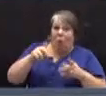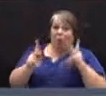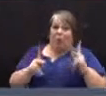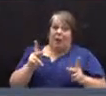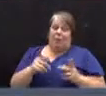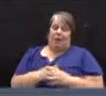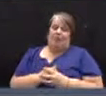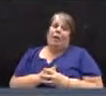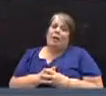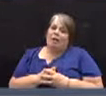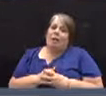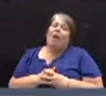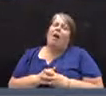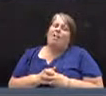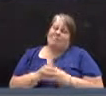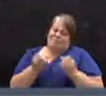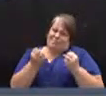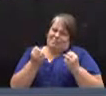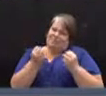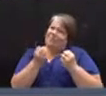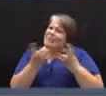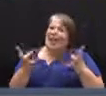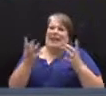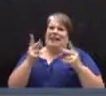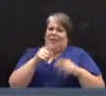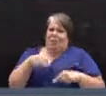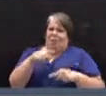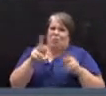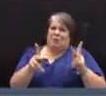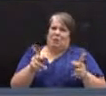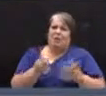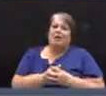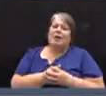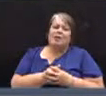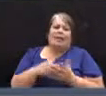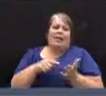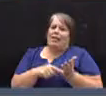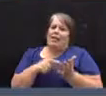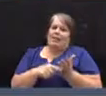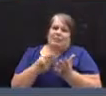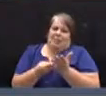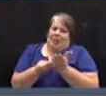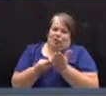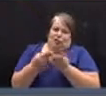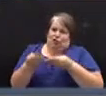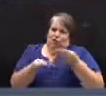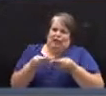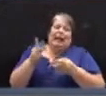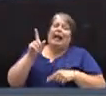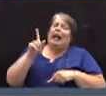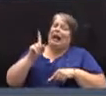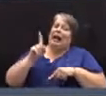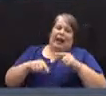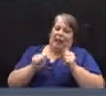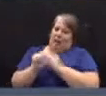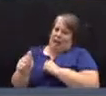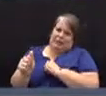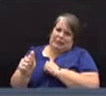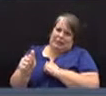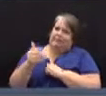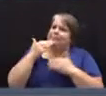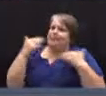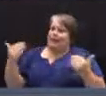and there's a considerable number of these people, this budget can't pass. Thank you.